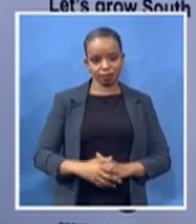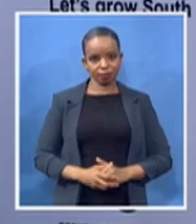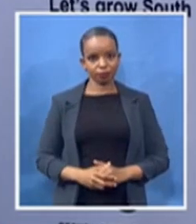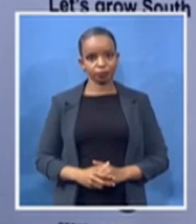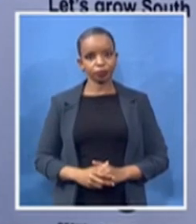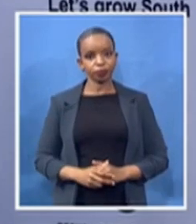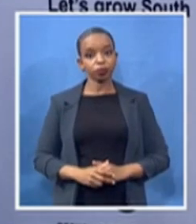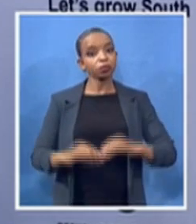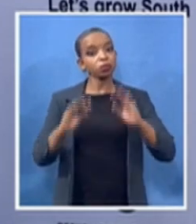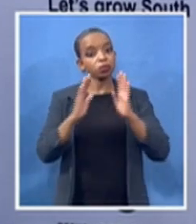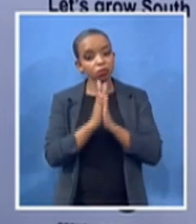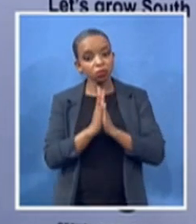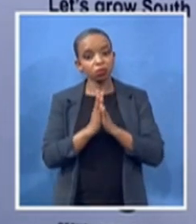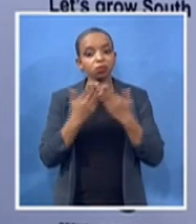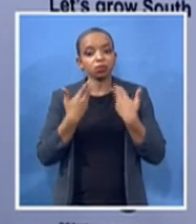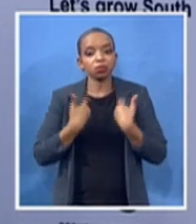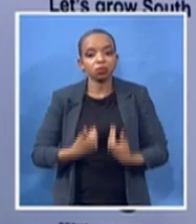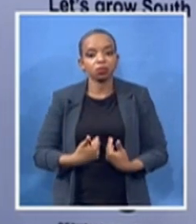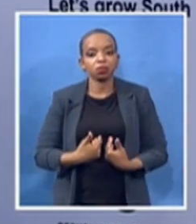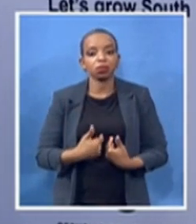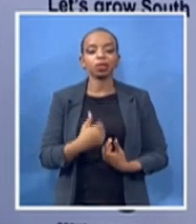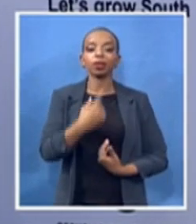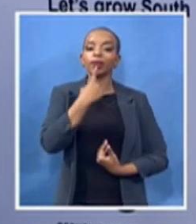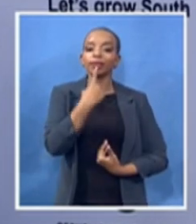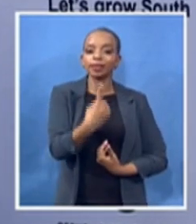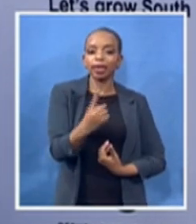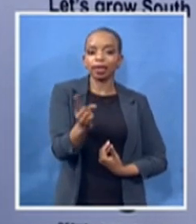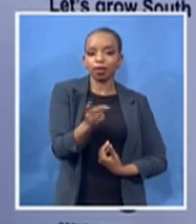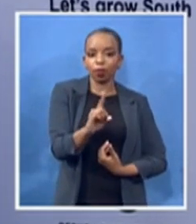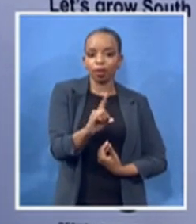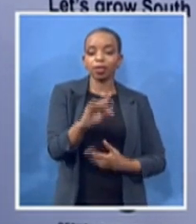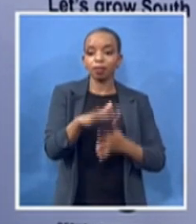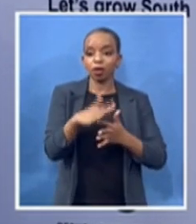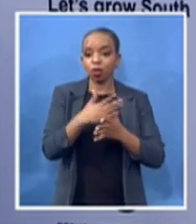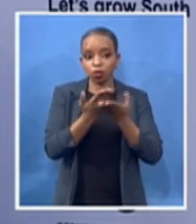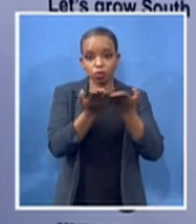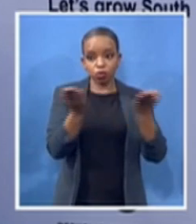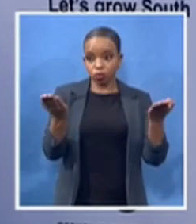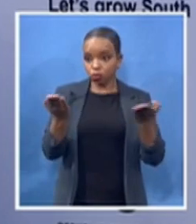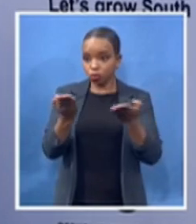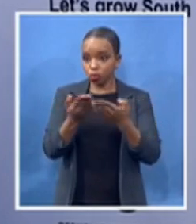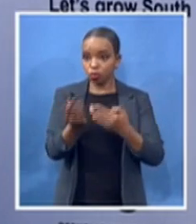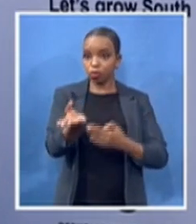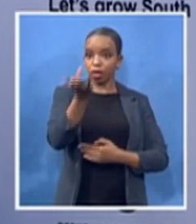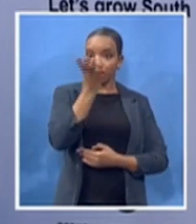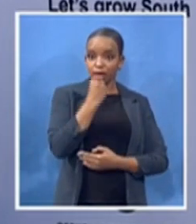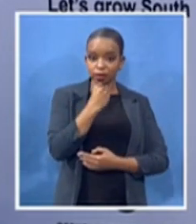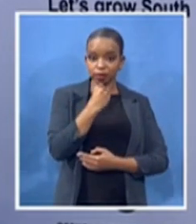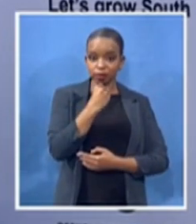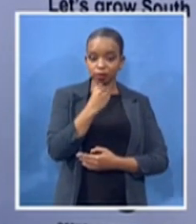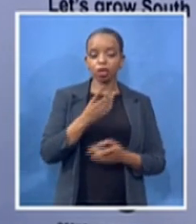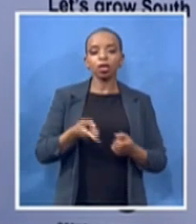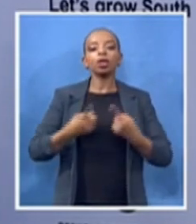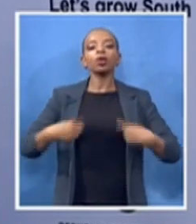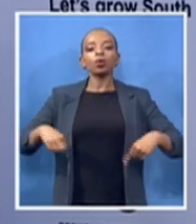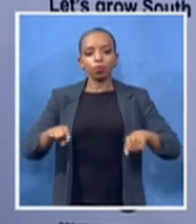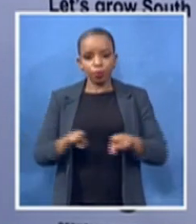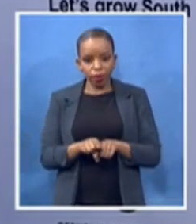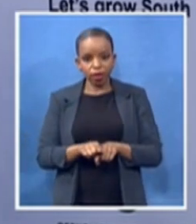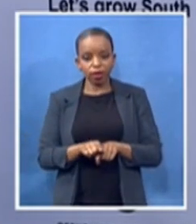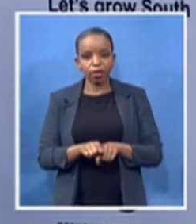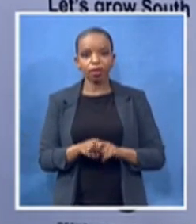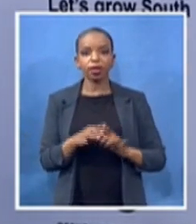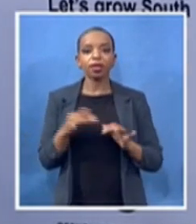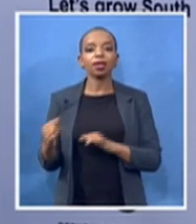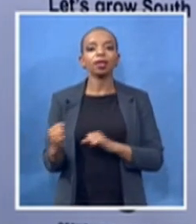was we are and have to remain the bastion of ebony excellence she